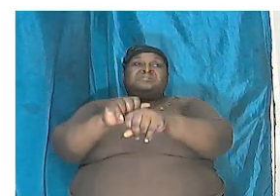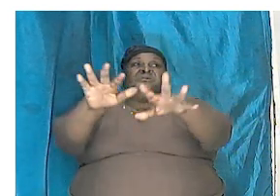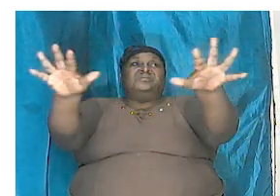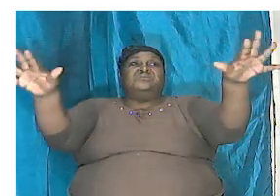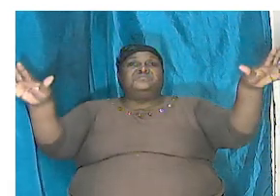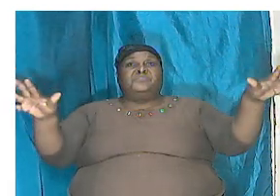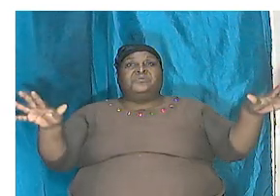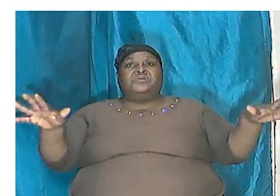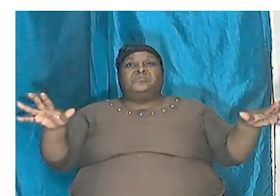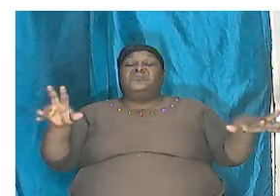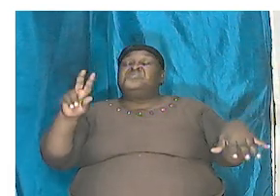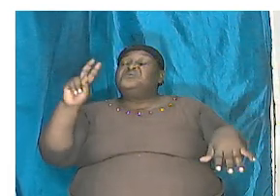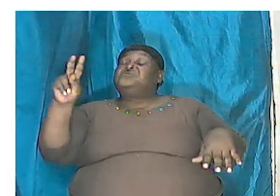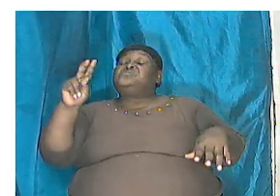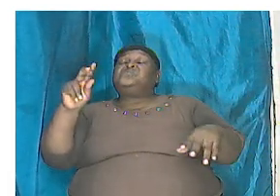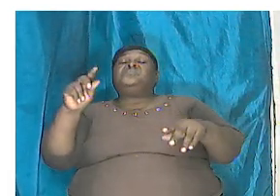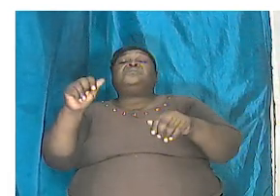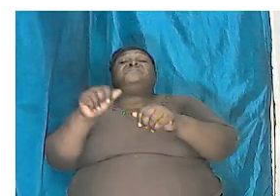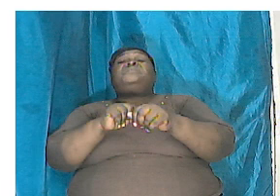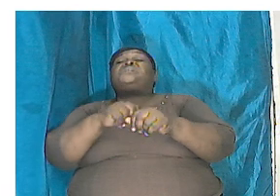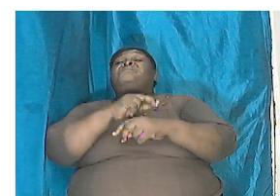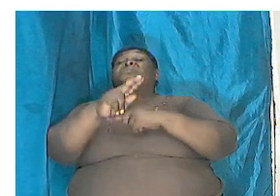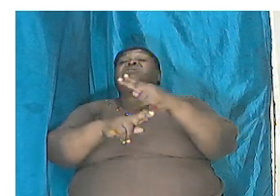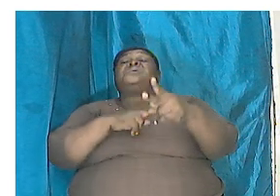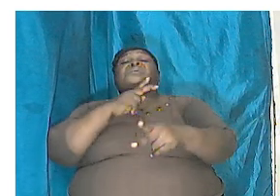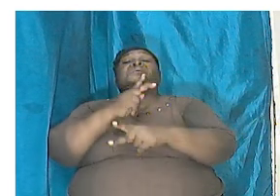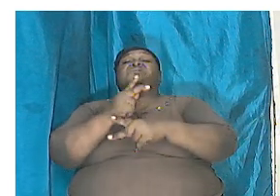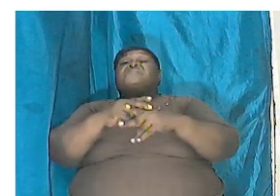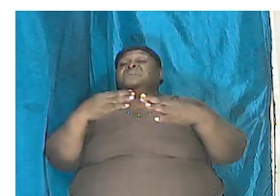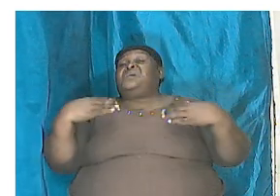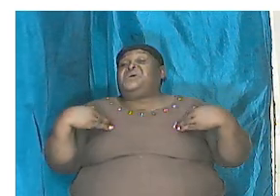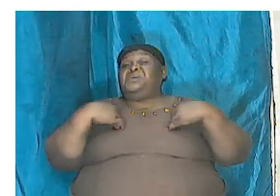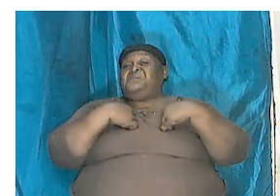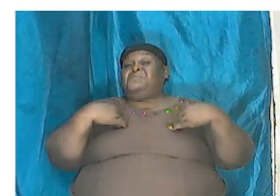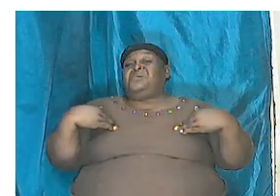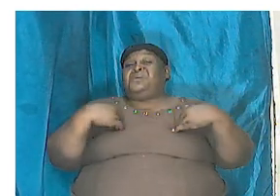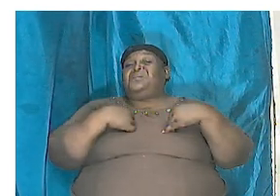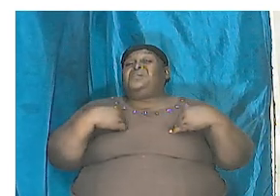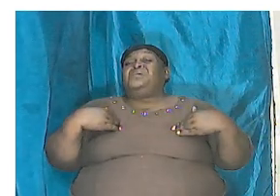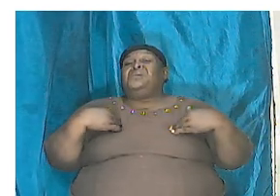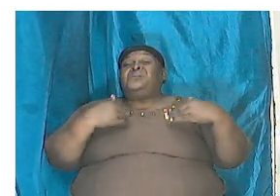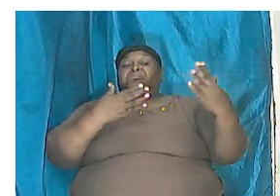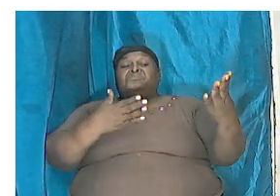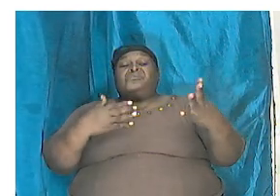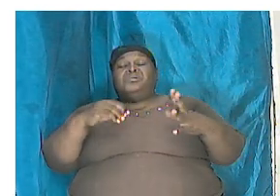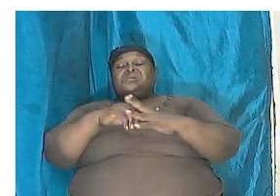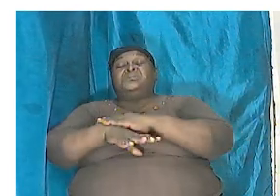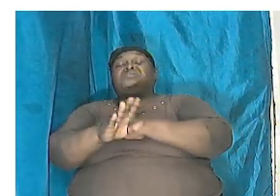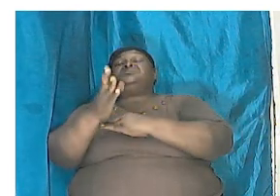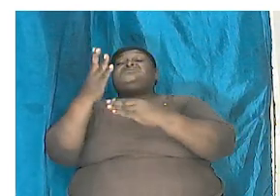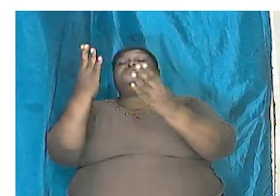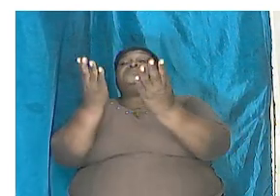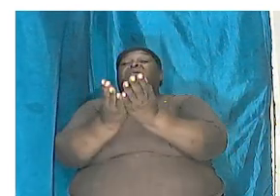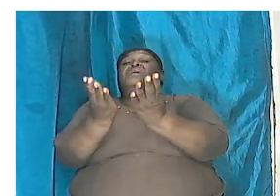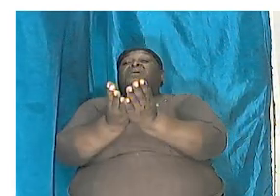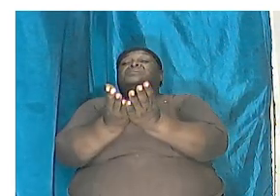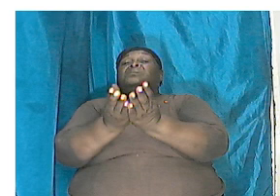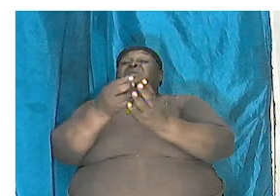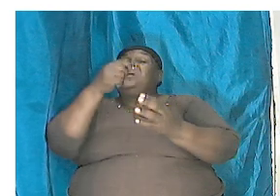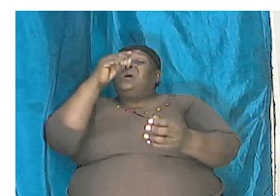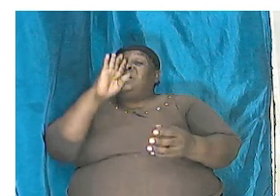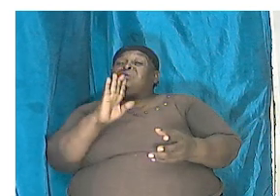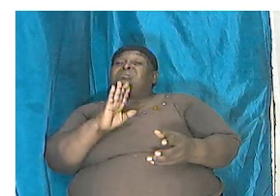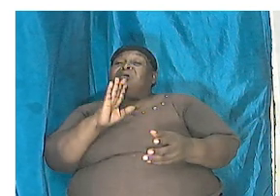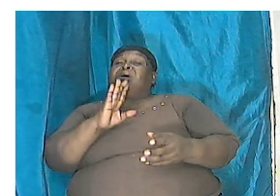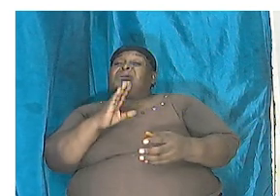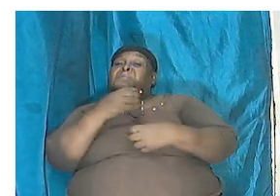but two of every kind were to be brought into the ark and God allowed for that to